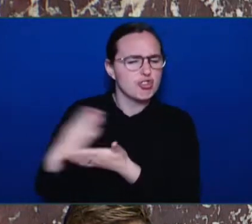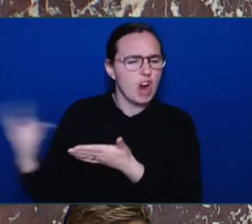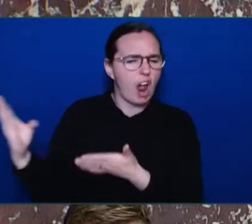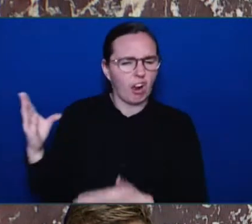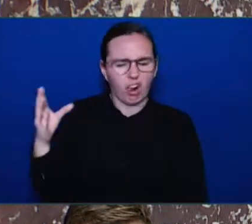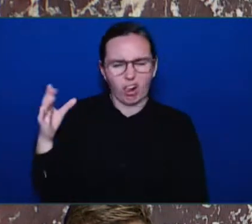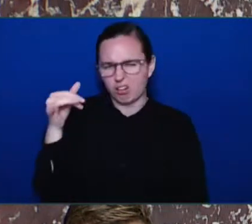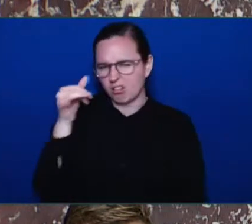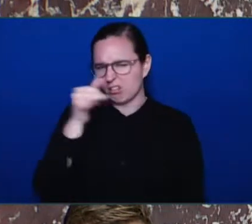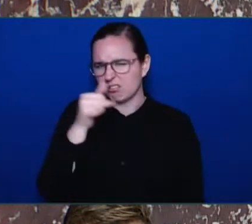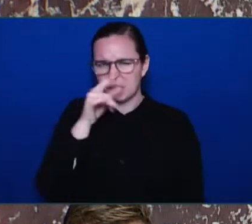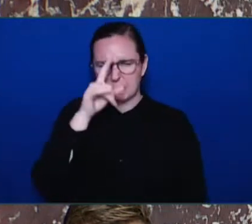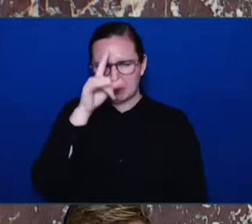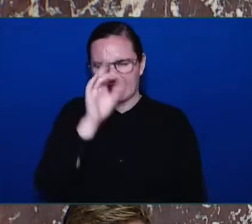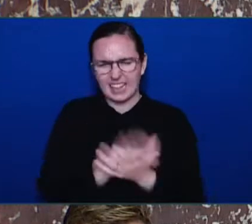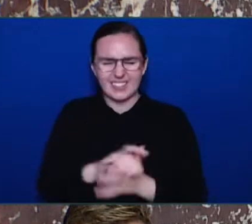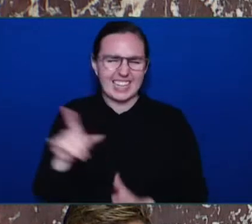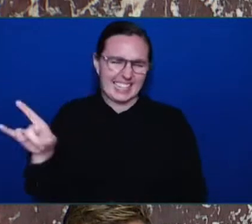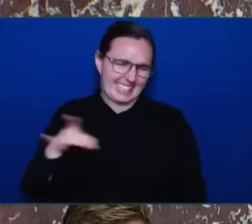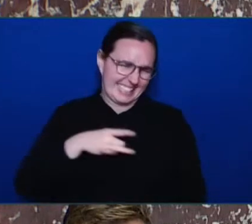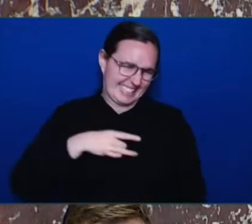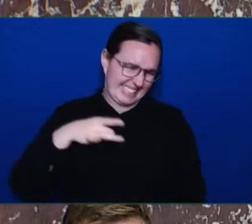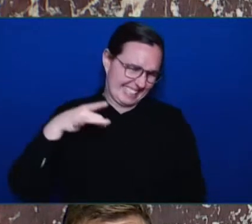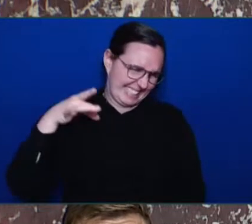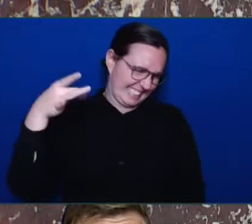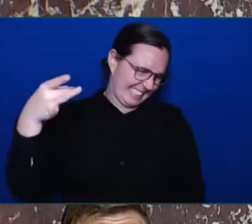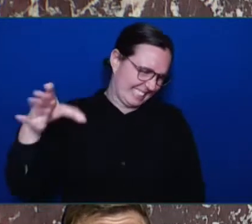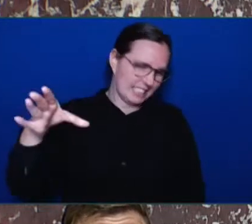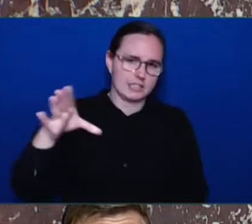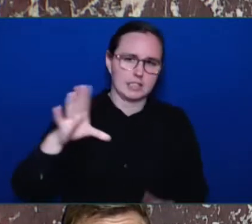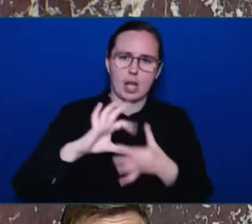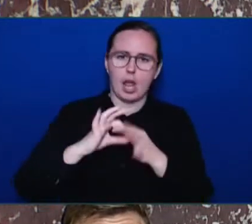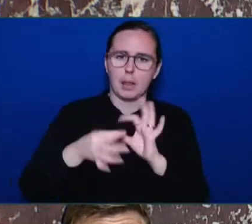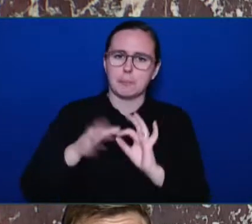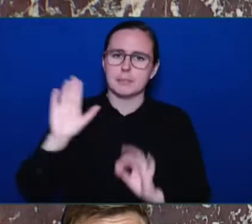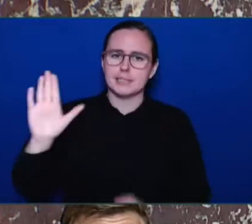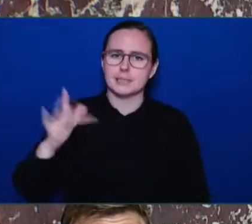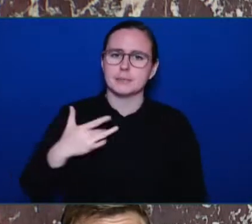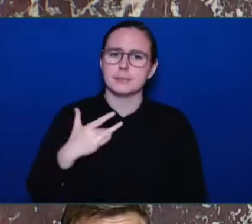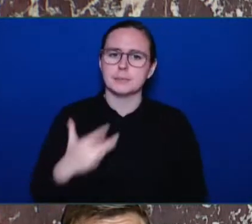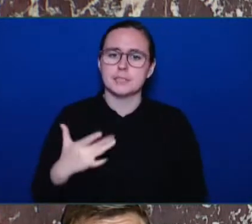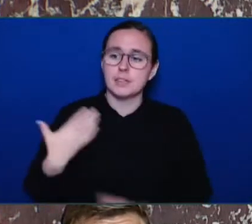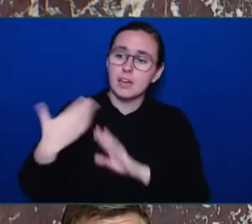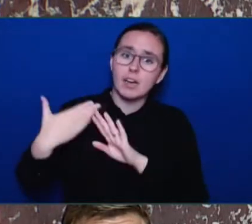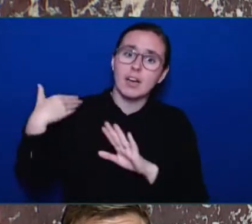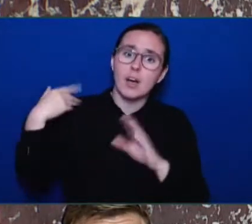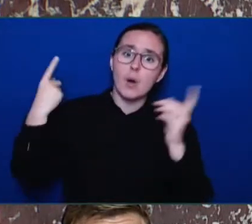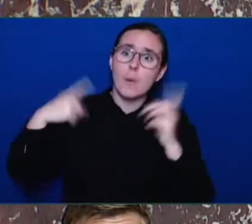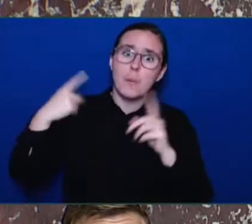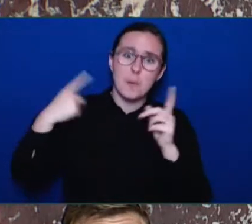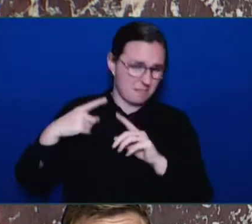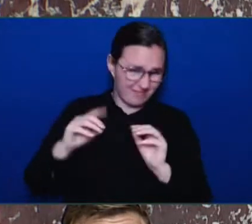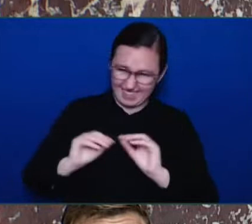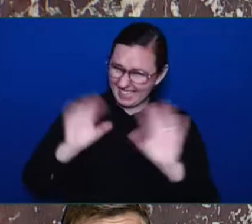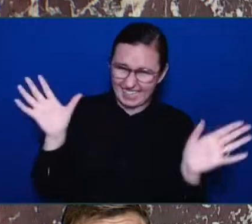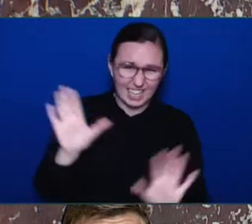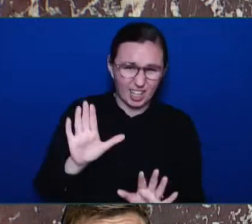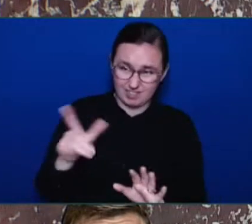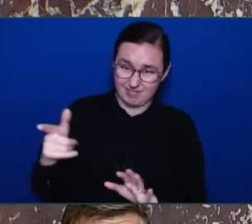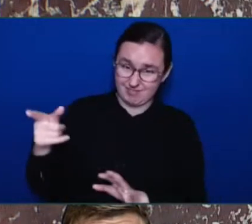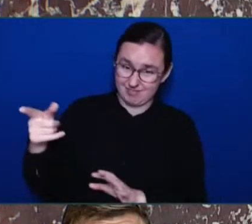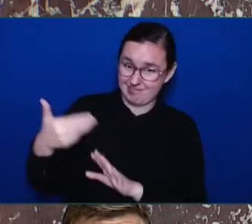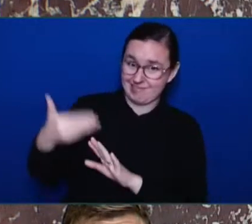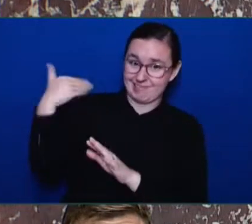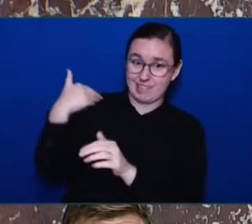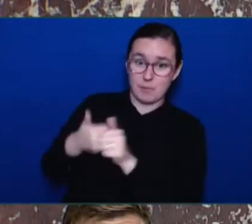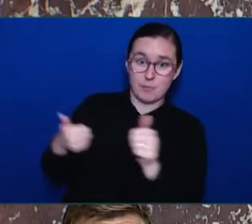clear, Mr. Speaker, about how we got to this point. The outgoing Premier actually met with the proponents